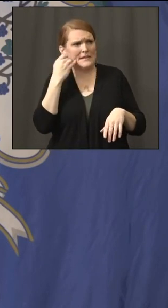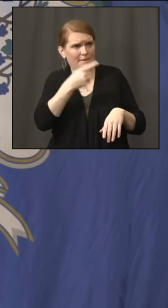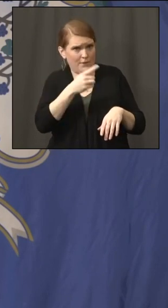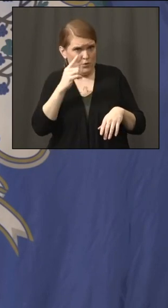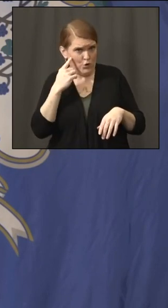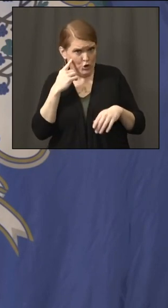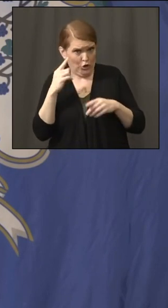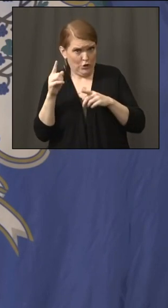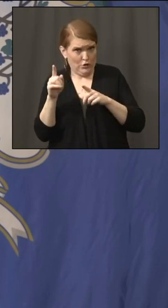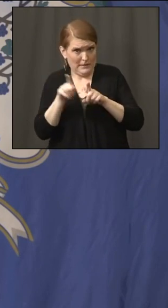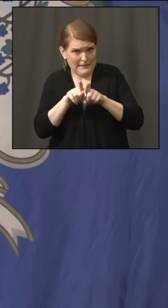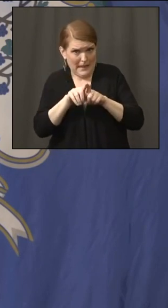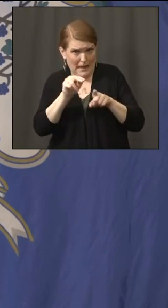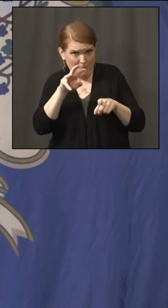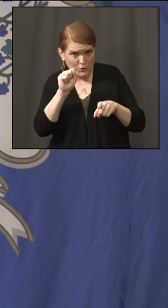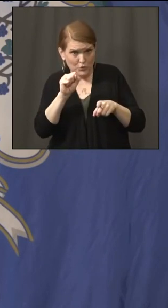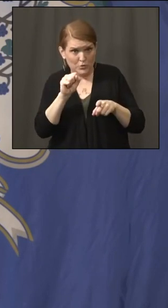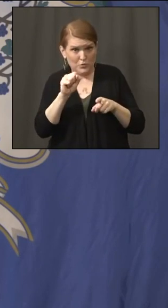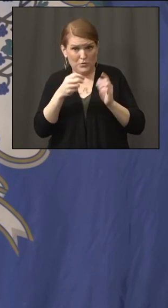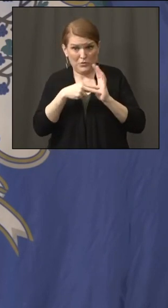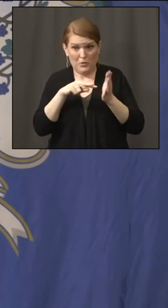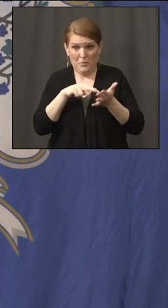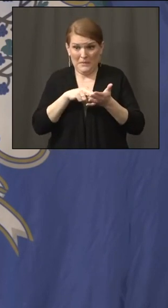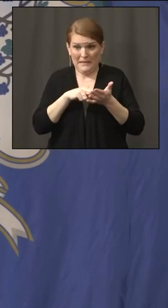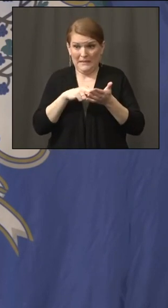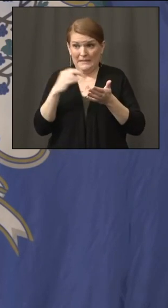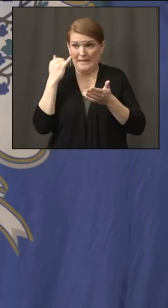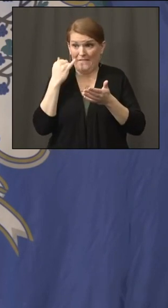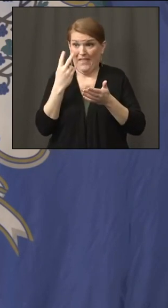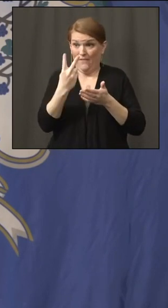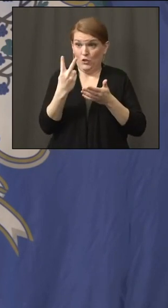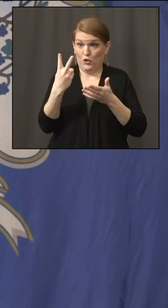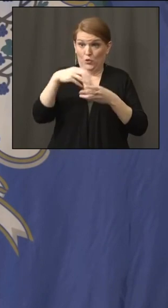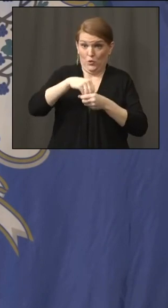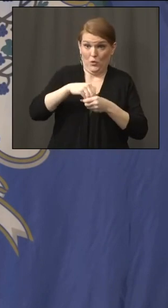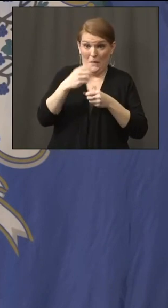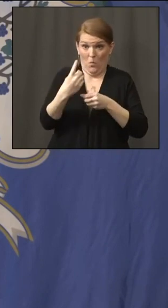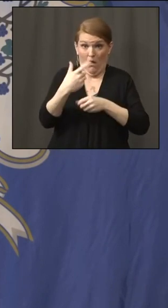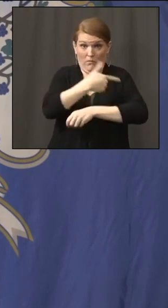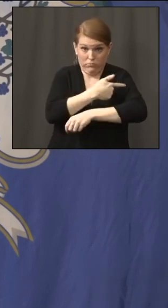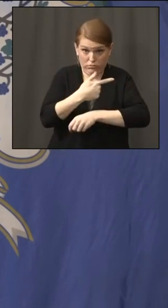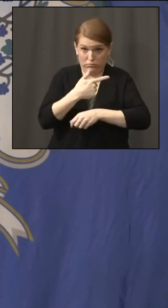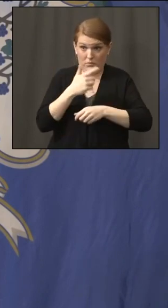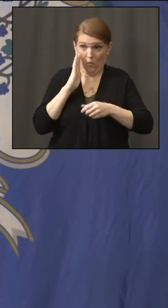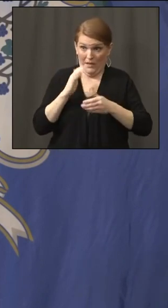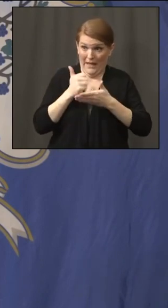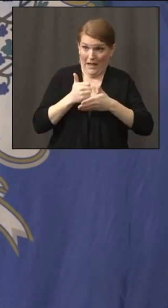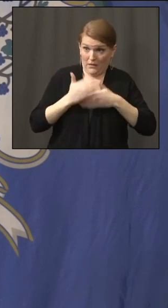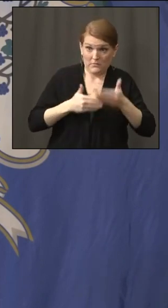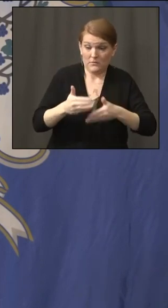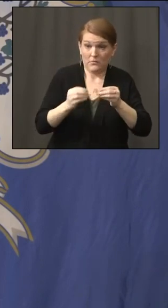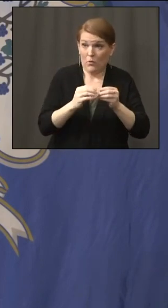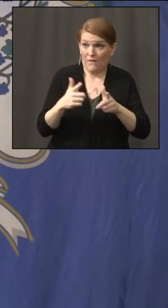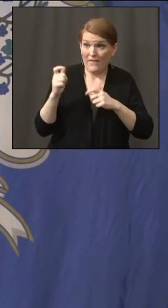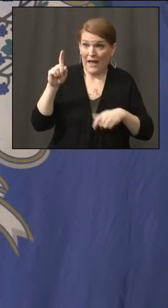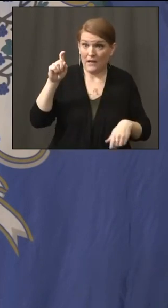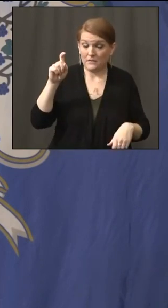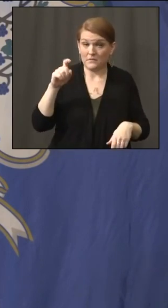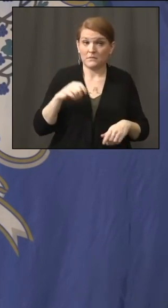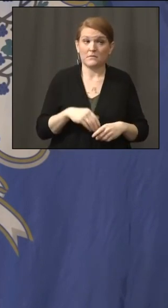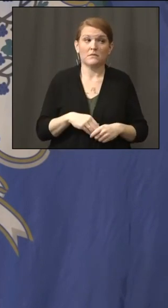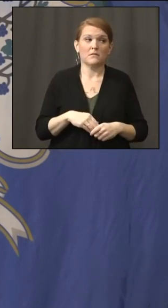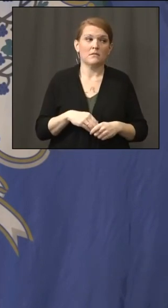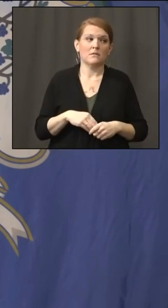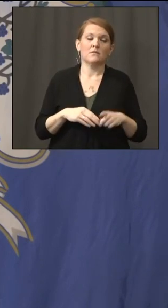accelerate how fast we get through the line into another phase. Yeah. As you remember, we were shortchanged a little bit by